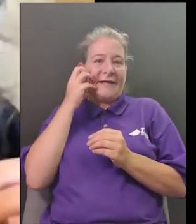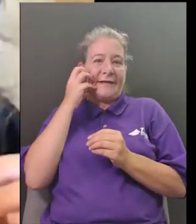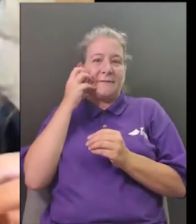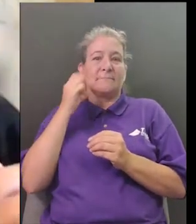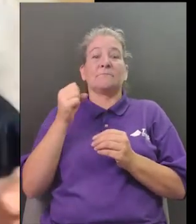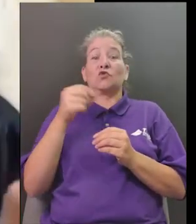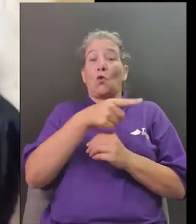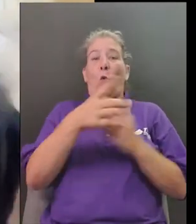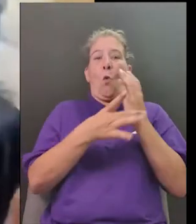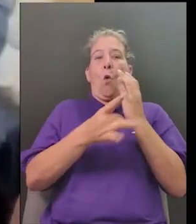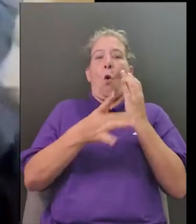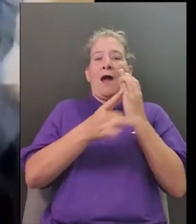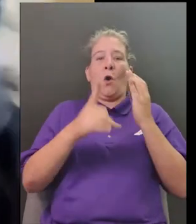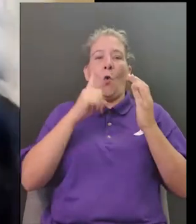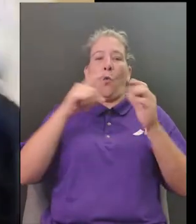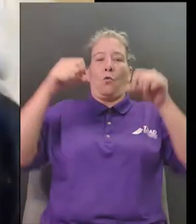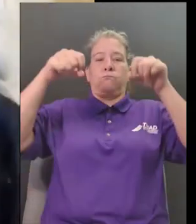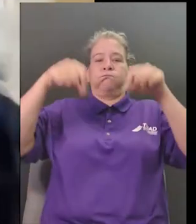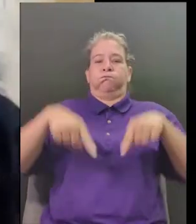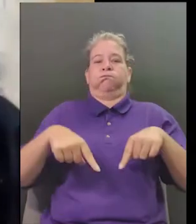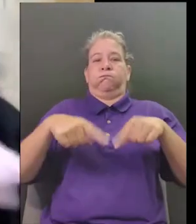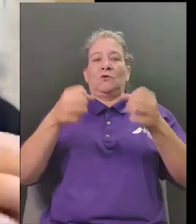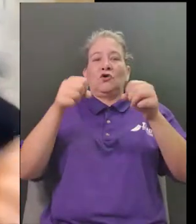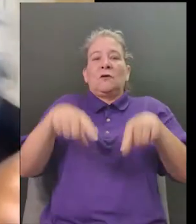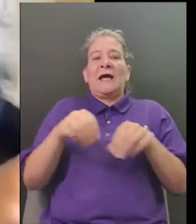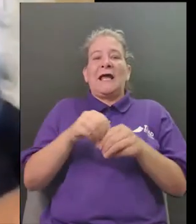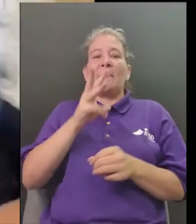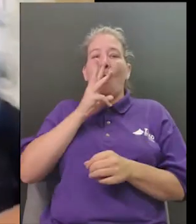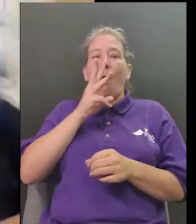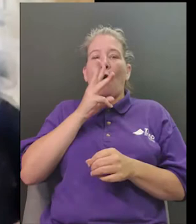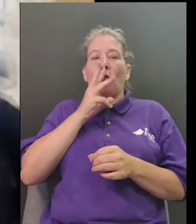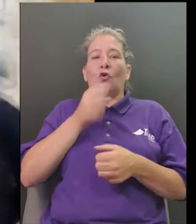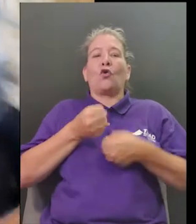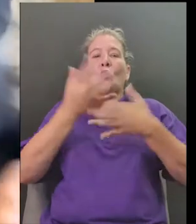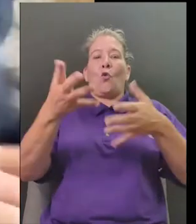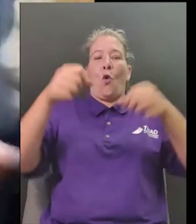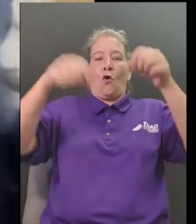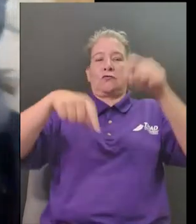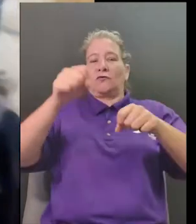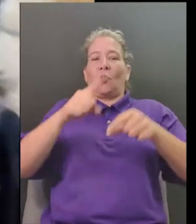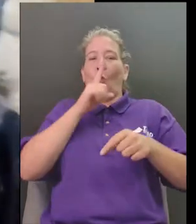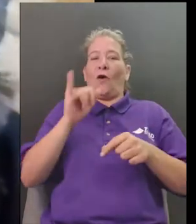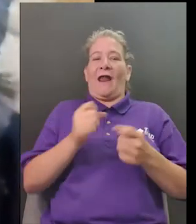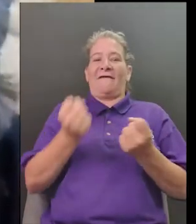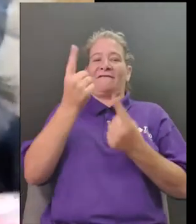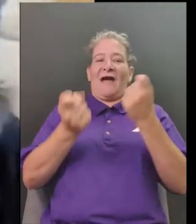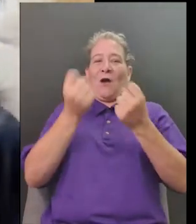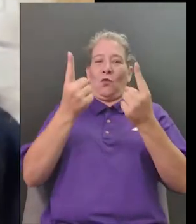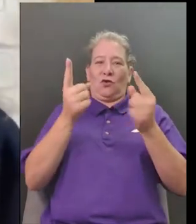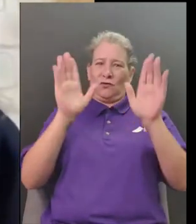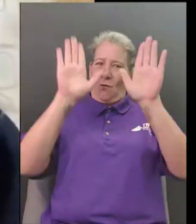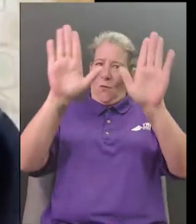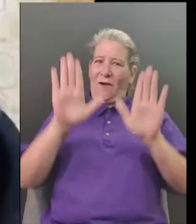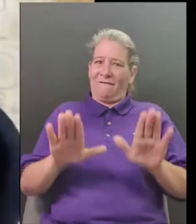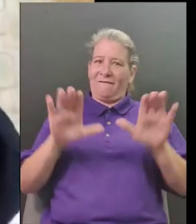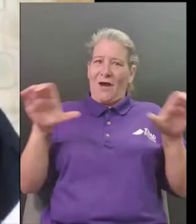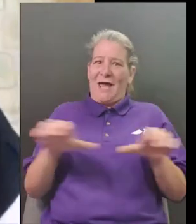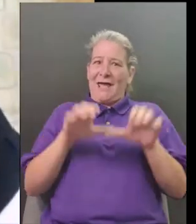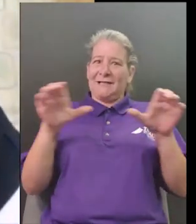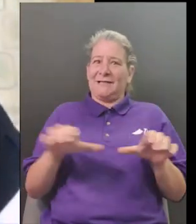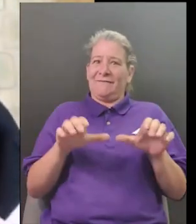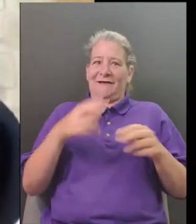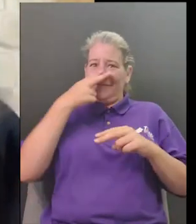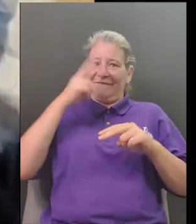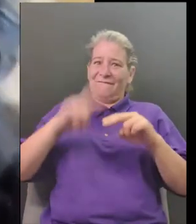a really cool painting by an artist named alma thomas and it kind of reminds me of the colors that i'm using